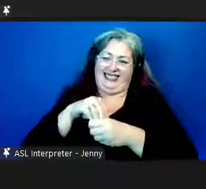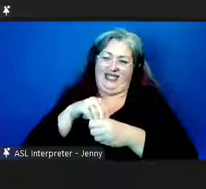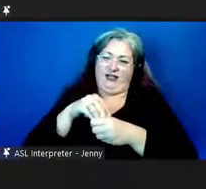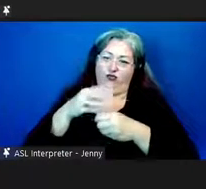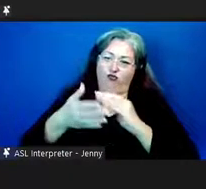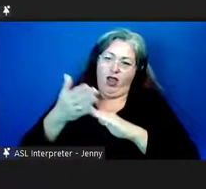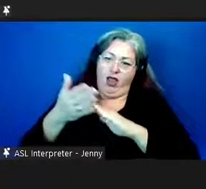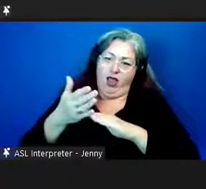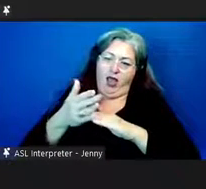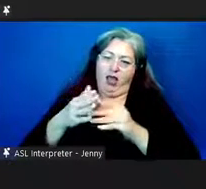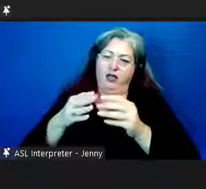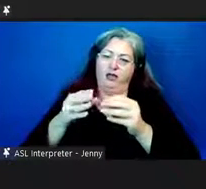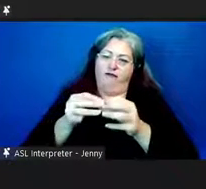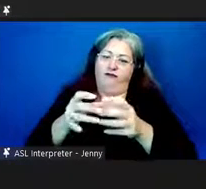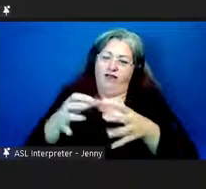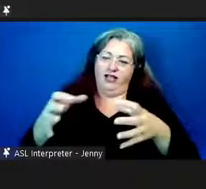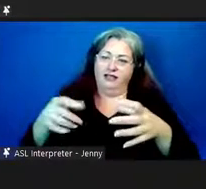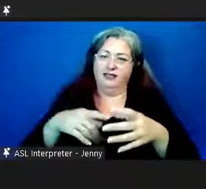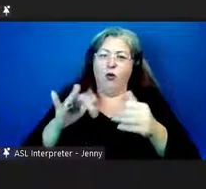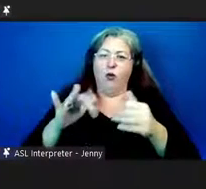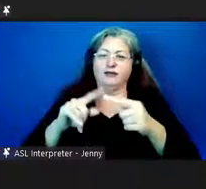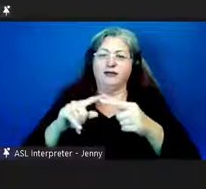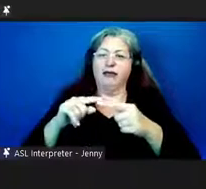run. It's a sort of cycle.